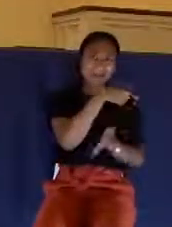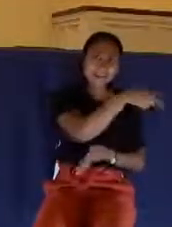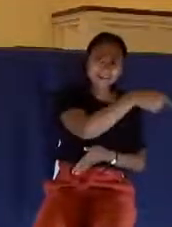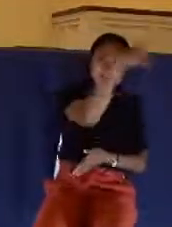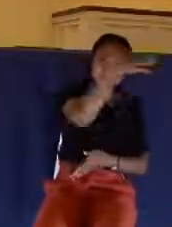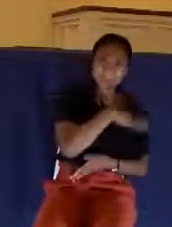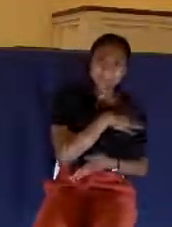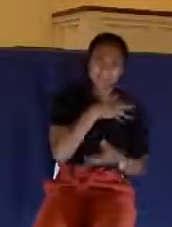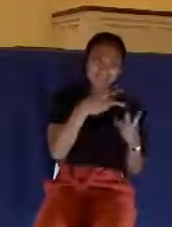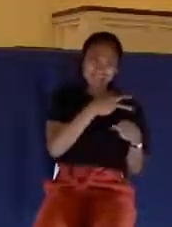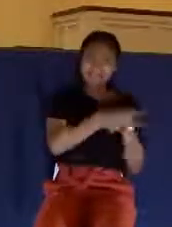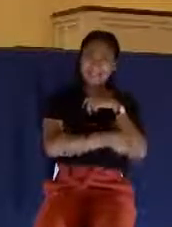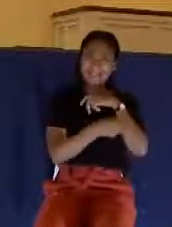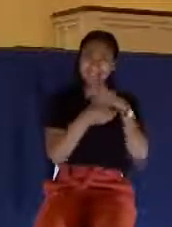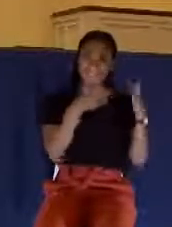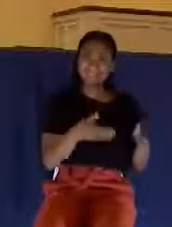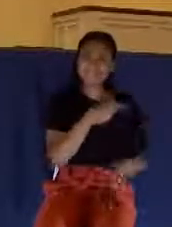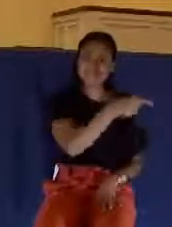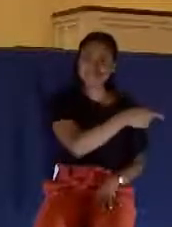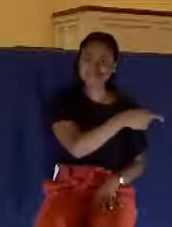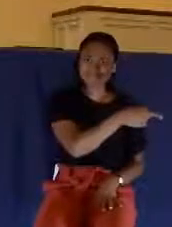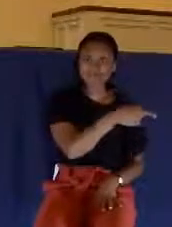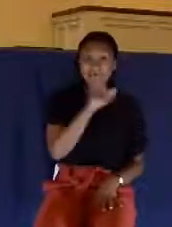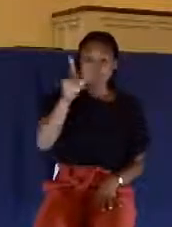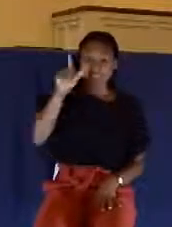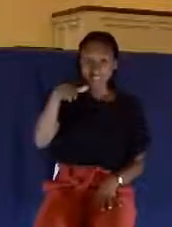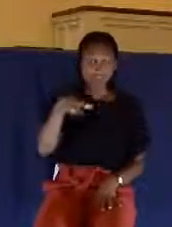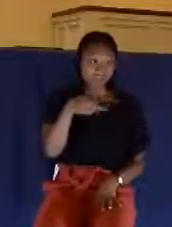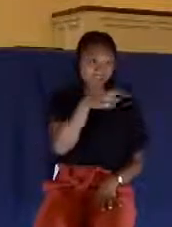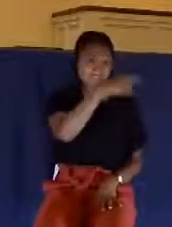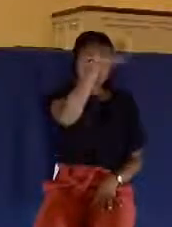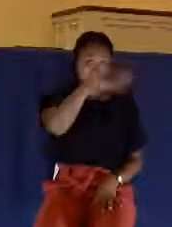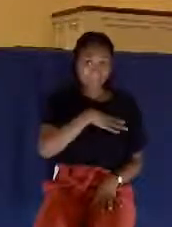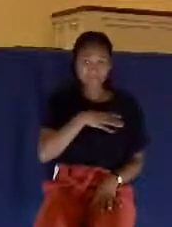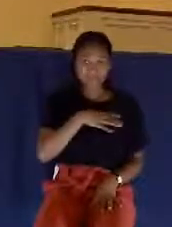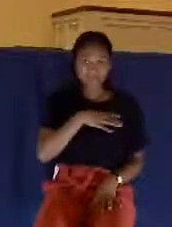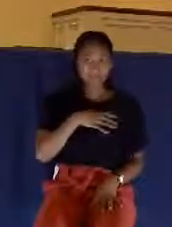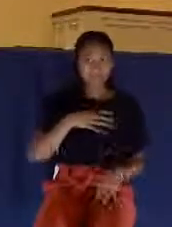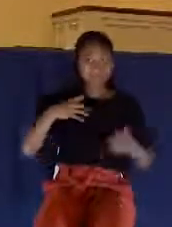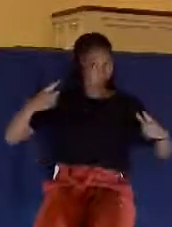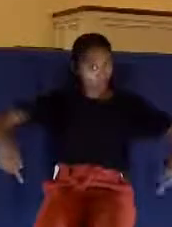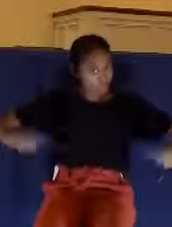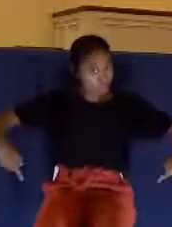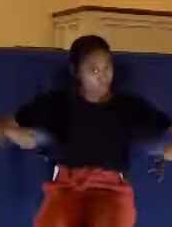Several months later, this same man in his wheelchair was arrested while committing another armed robbery.